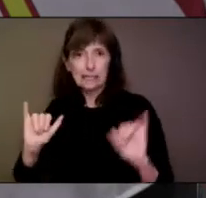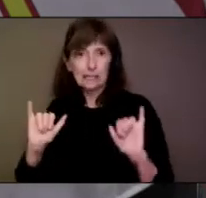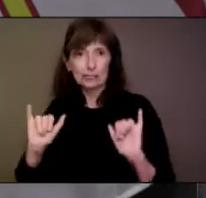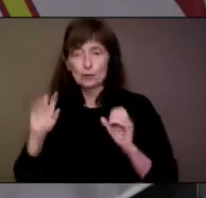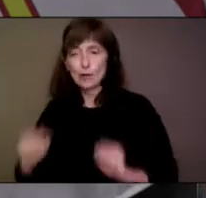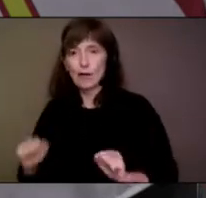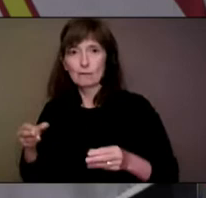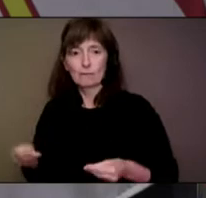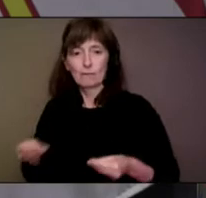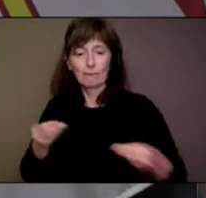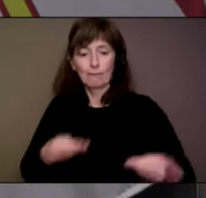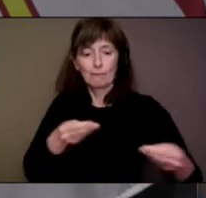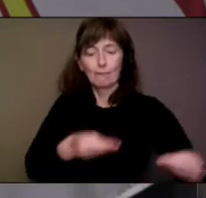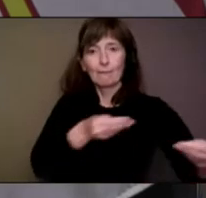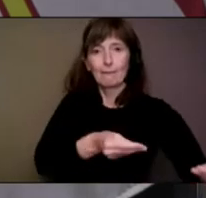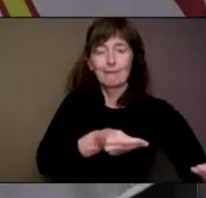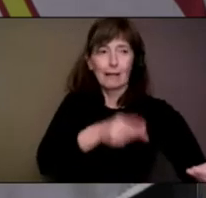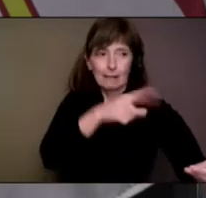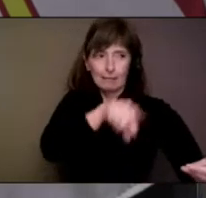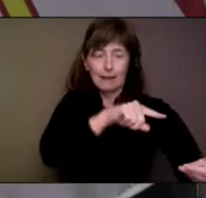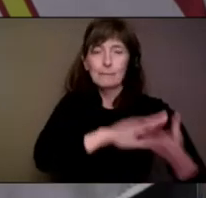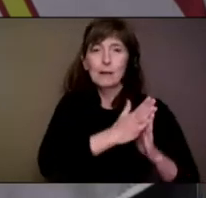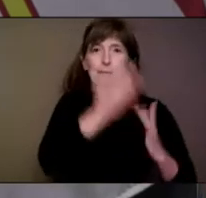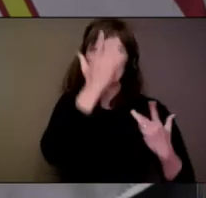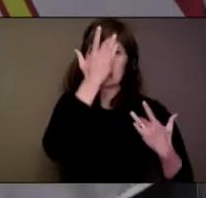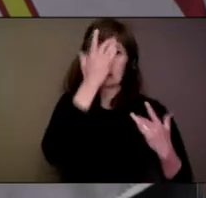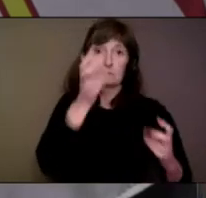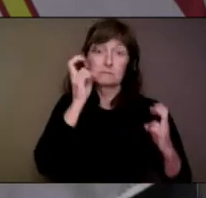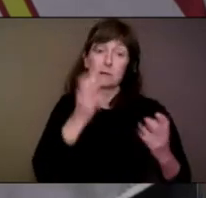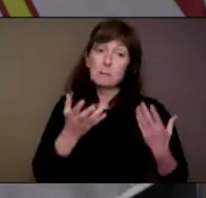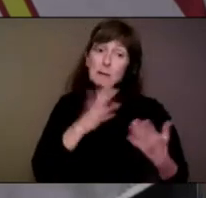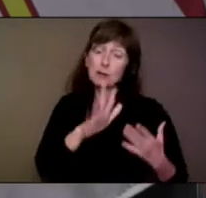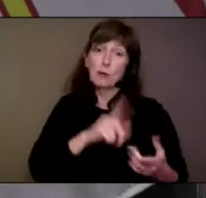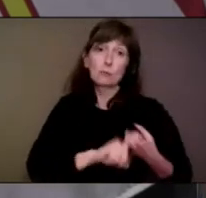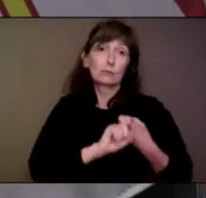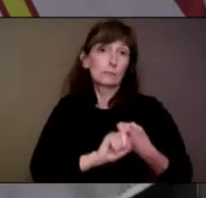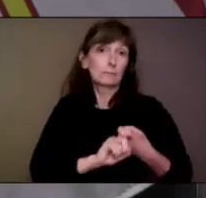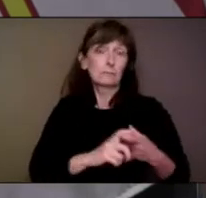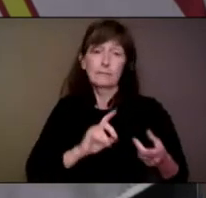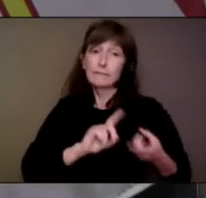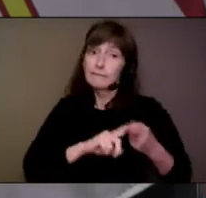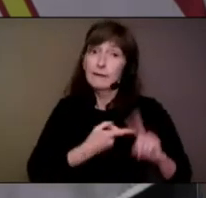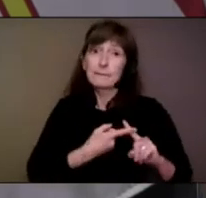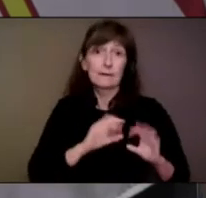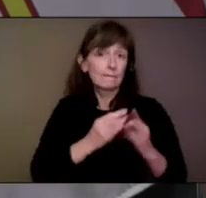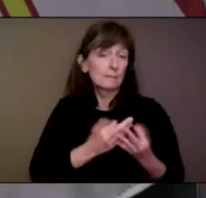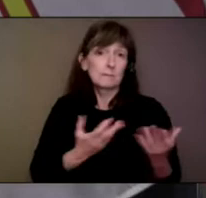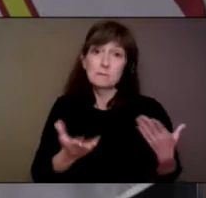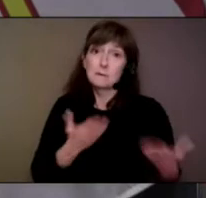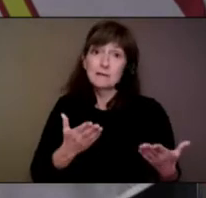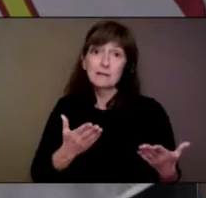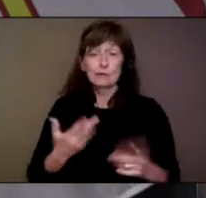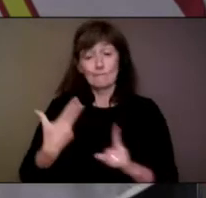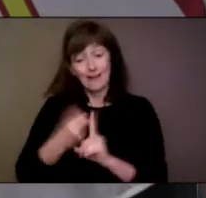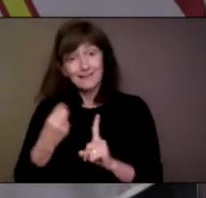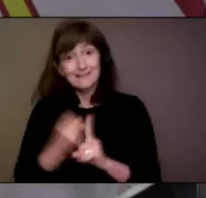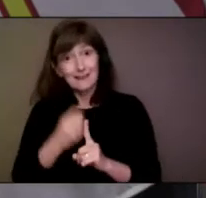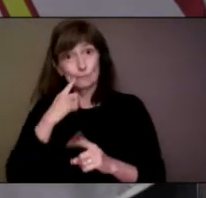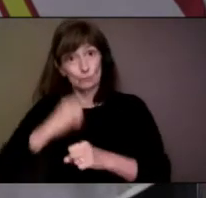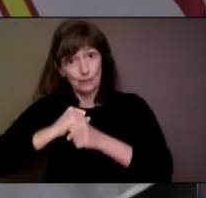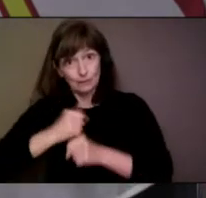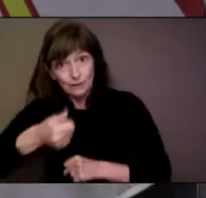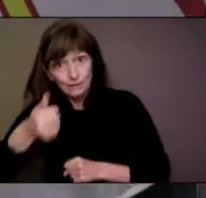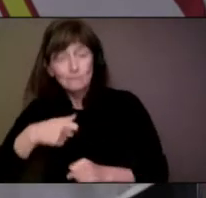very ill. You will need to be vaccinated to protect both yourself and your loved ones. Remember that children